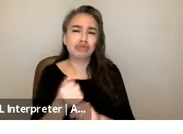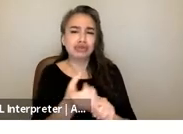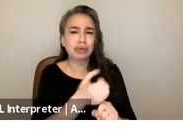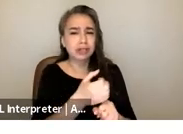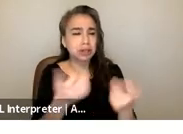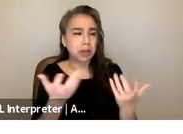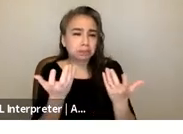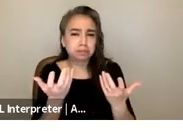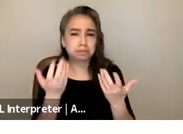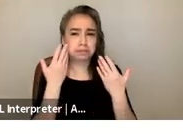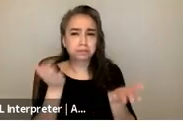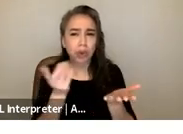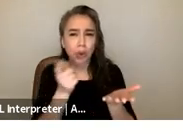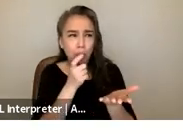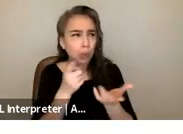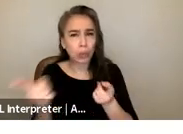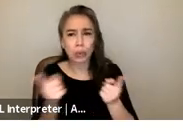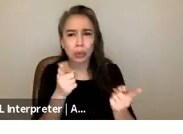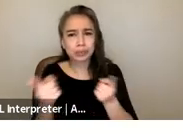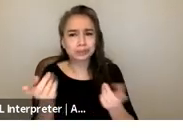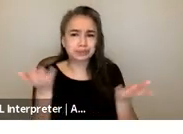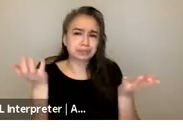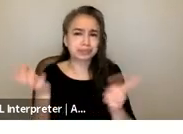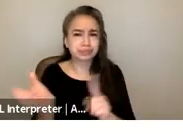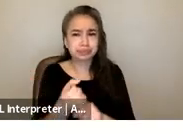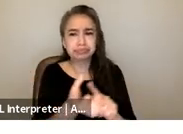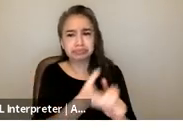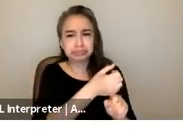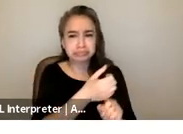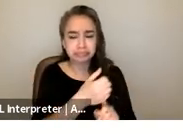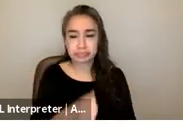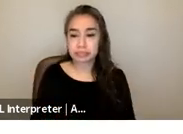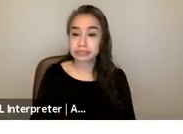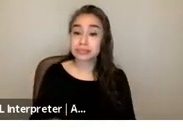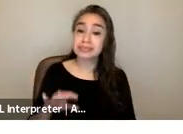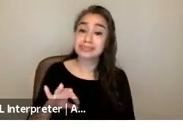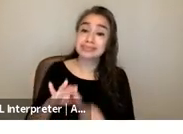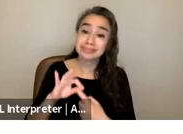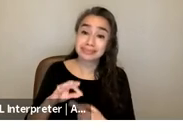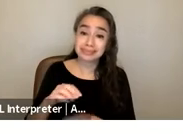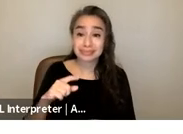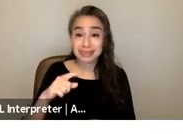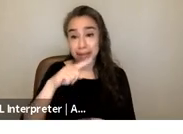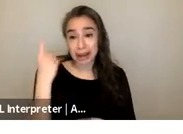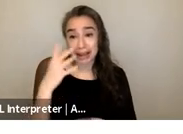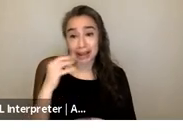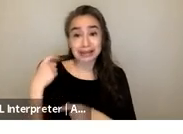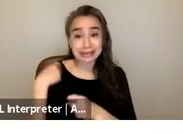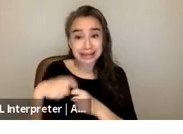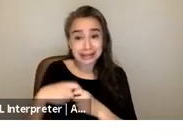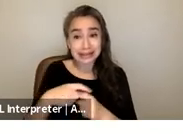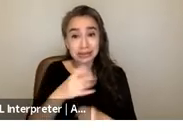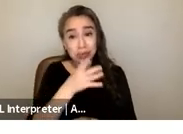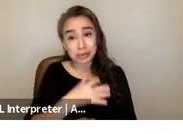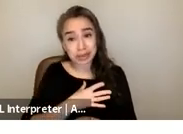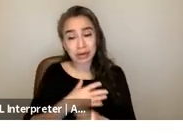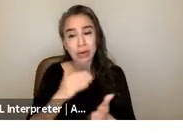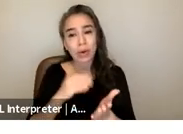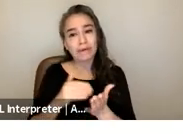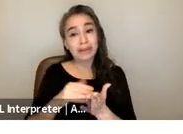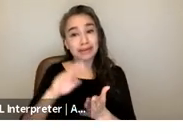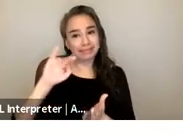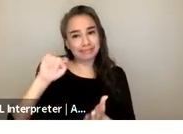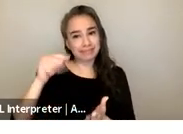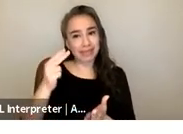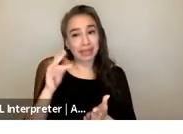can't tell who did what um or for particularly black and latinx women often the the mythology is